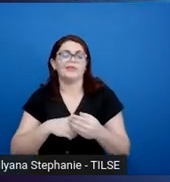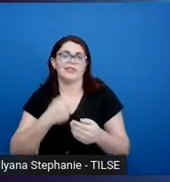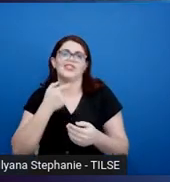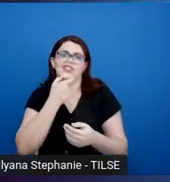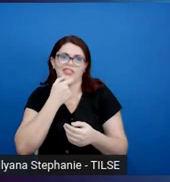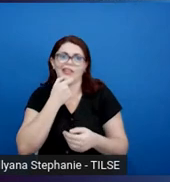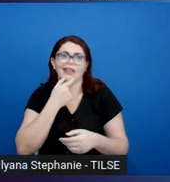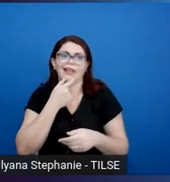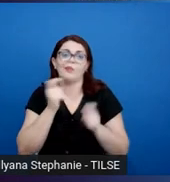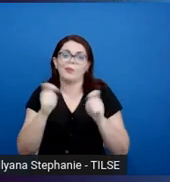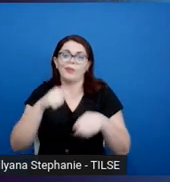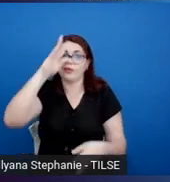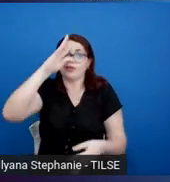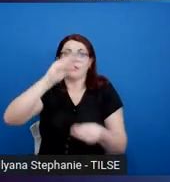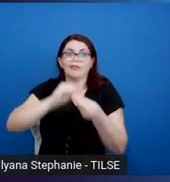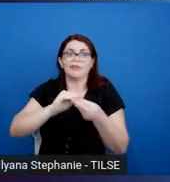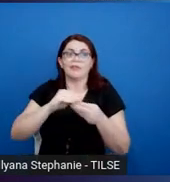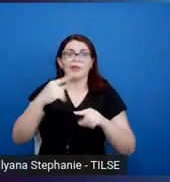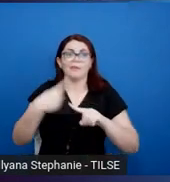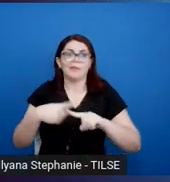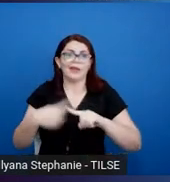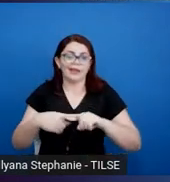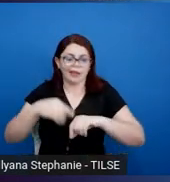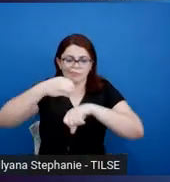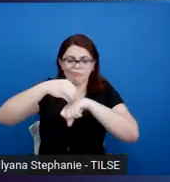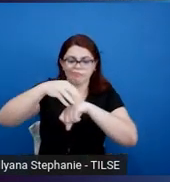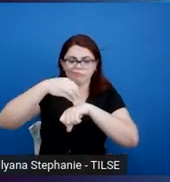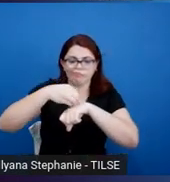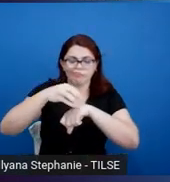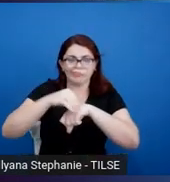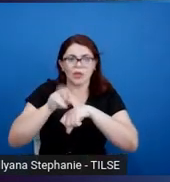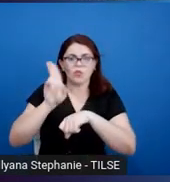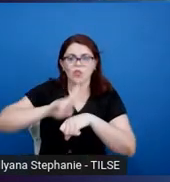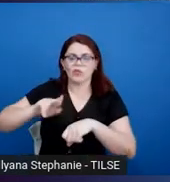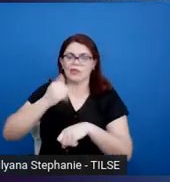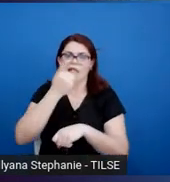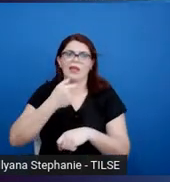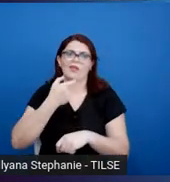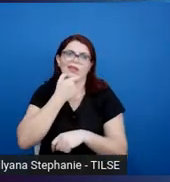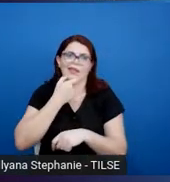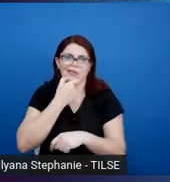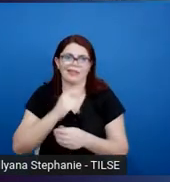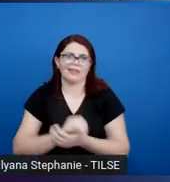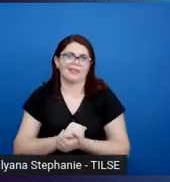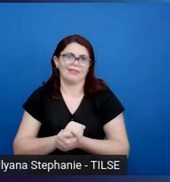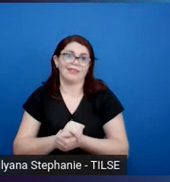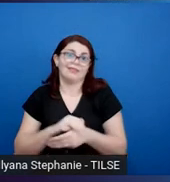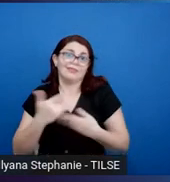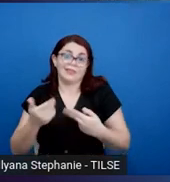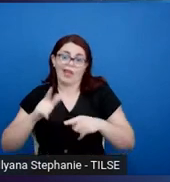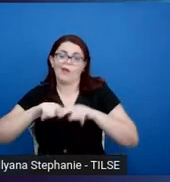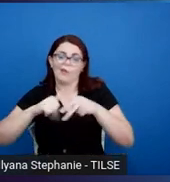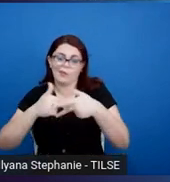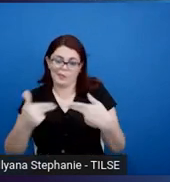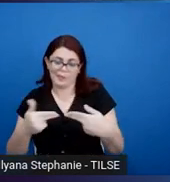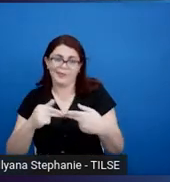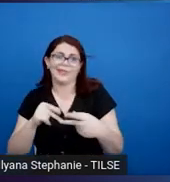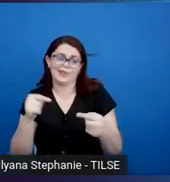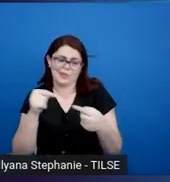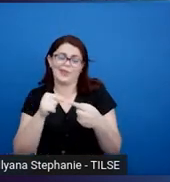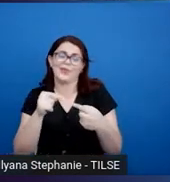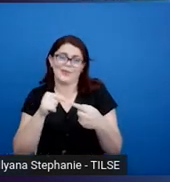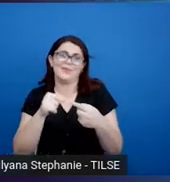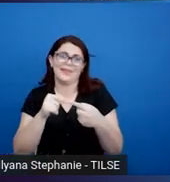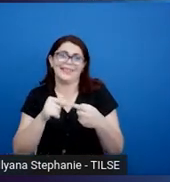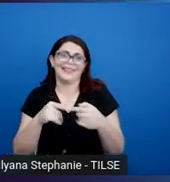because if instruction is in English, generally in materials, we would expect them to match linguistically.